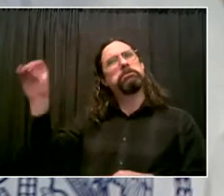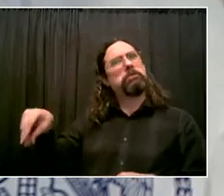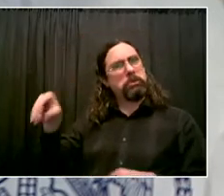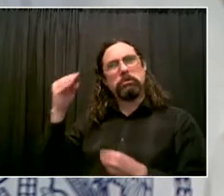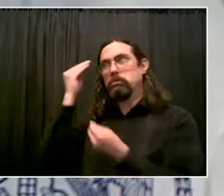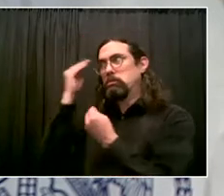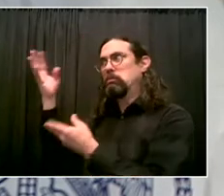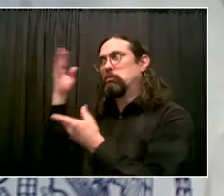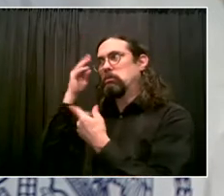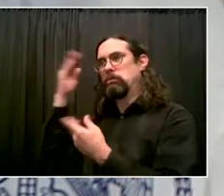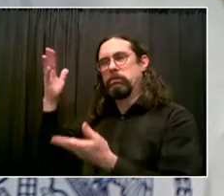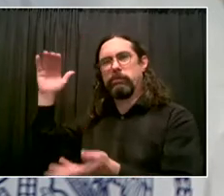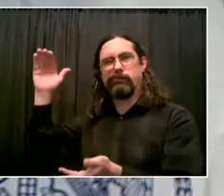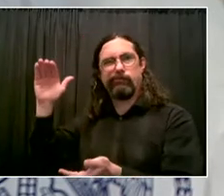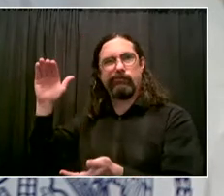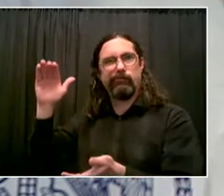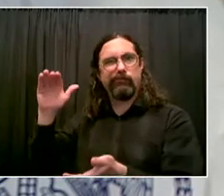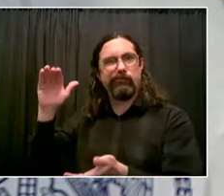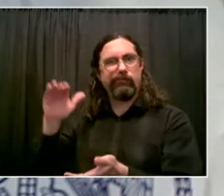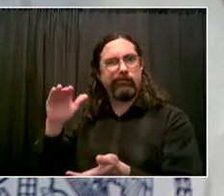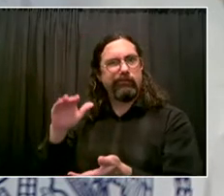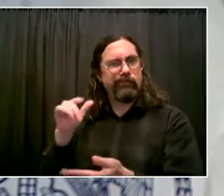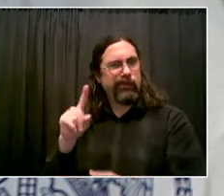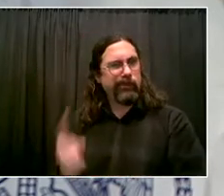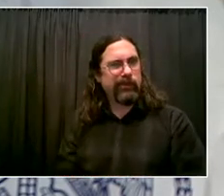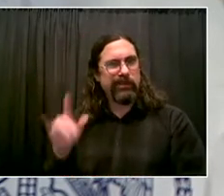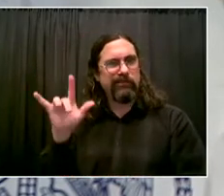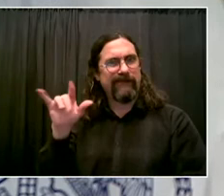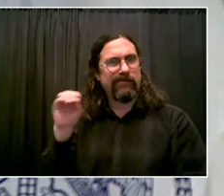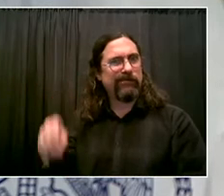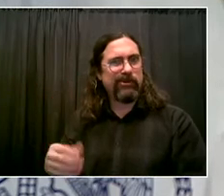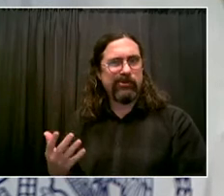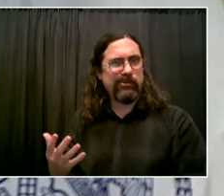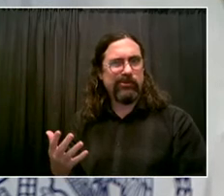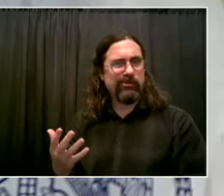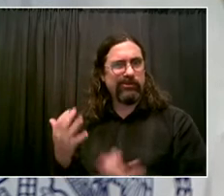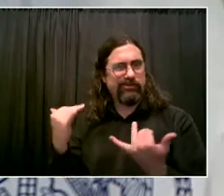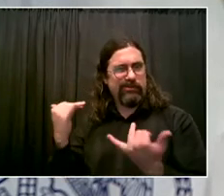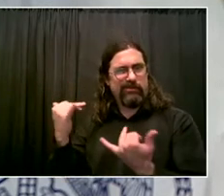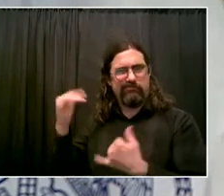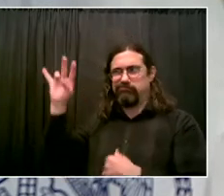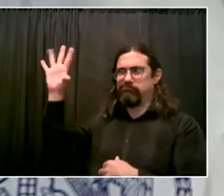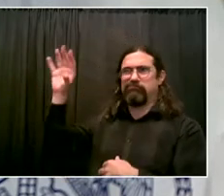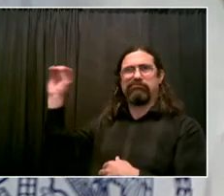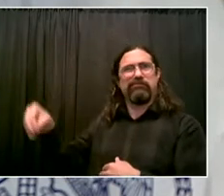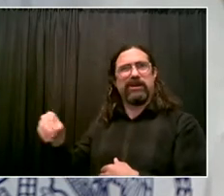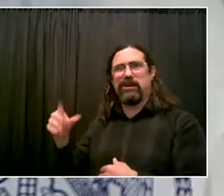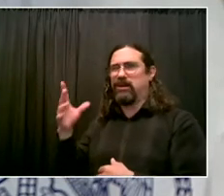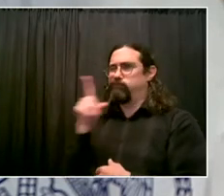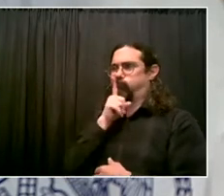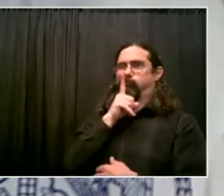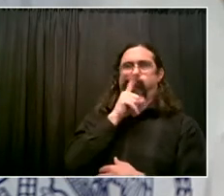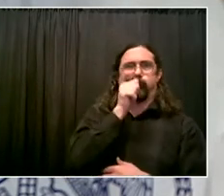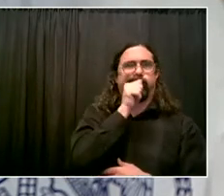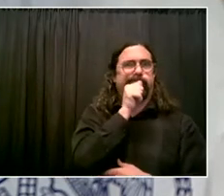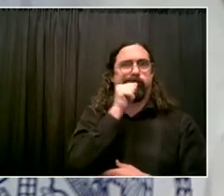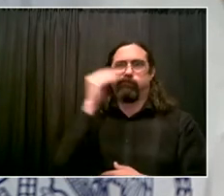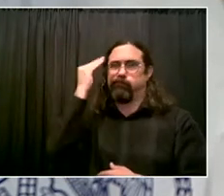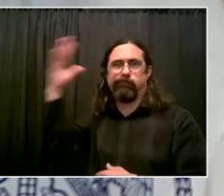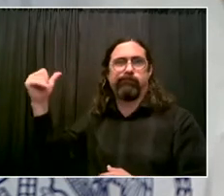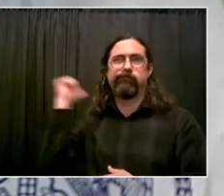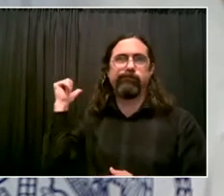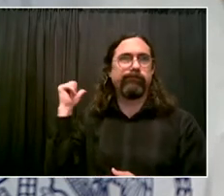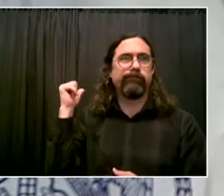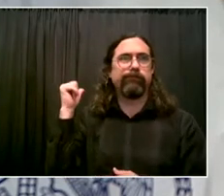unintended consequences. And there are issues about some of the procedural requirements in discovery law that have raised real concerns among the